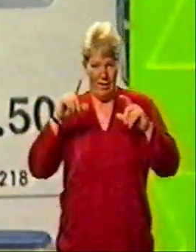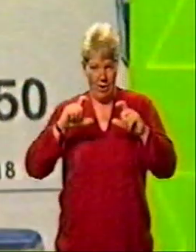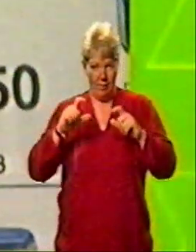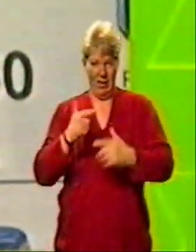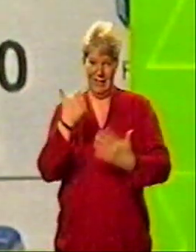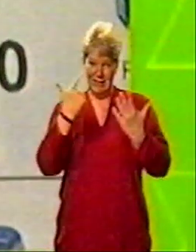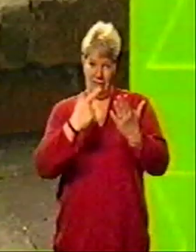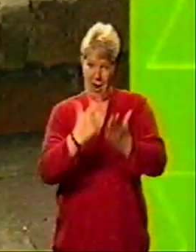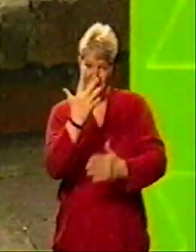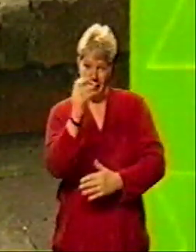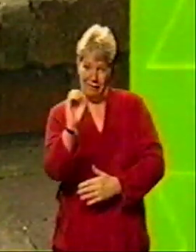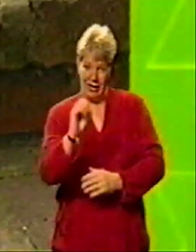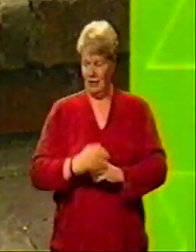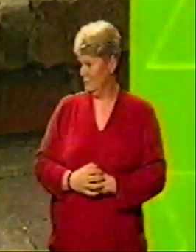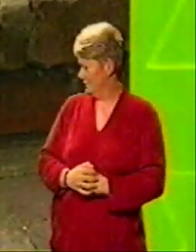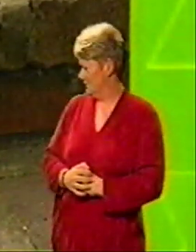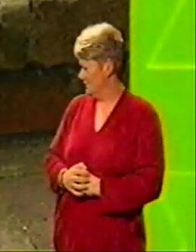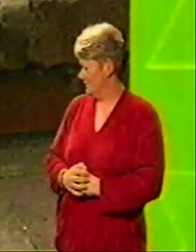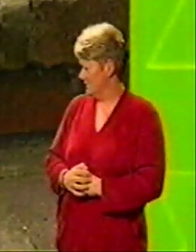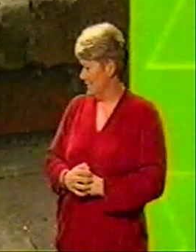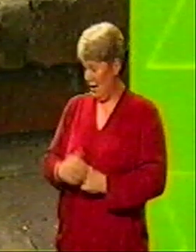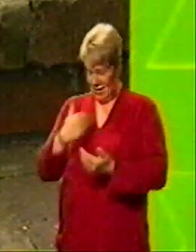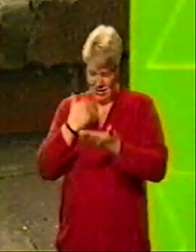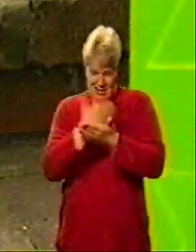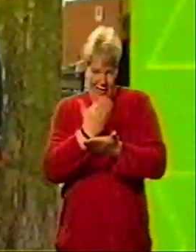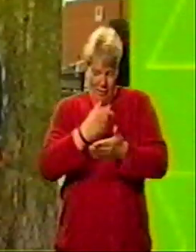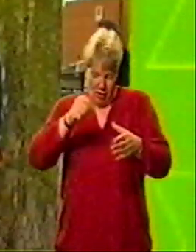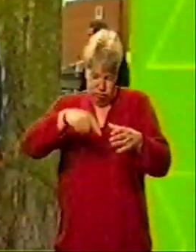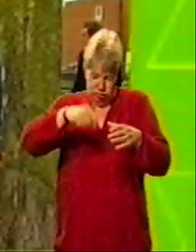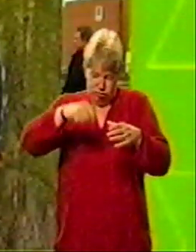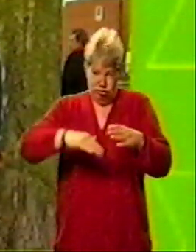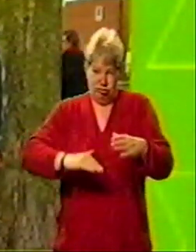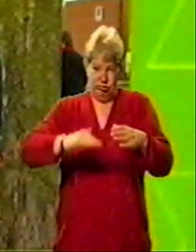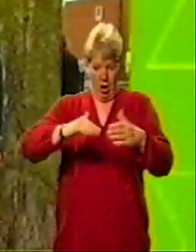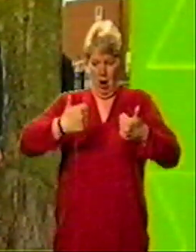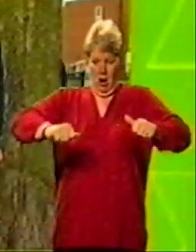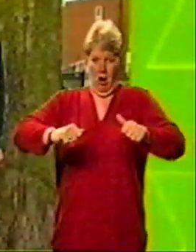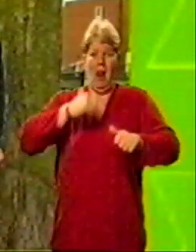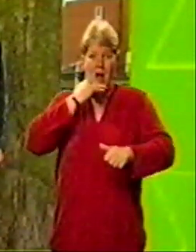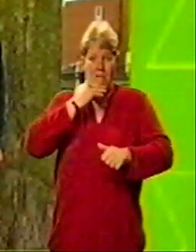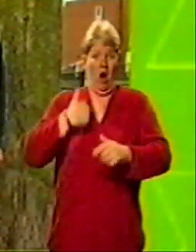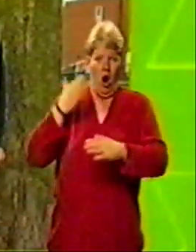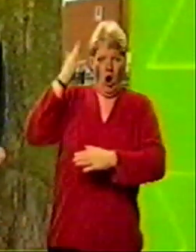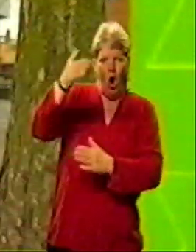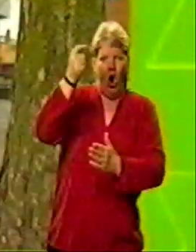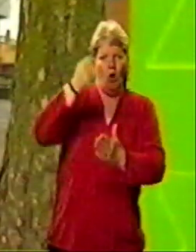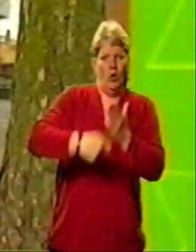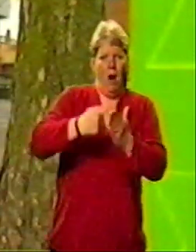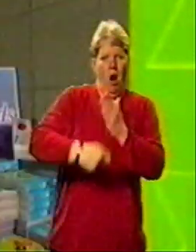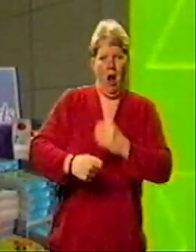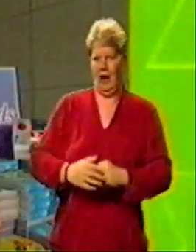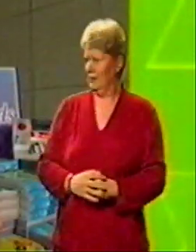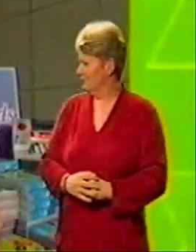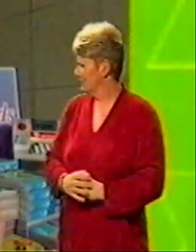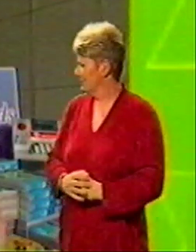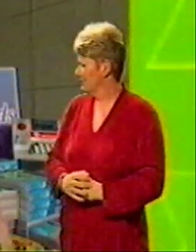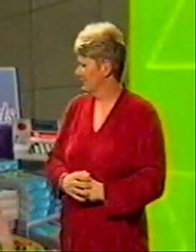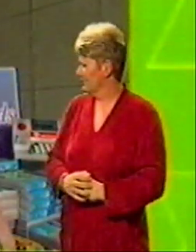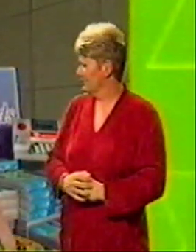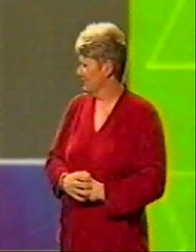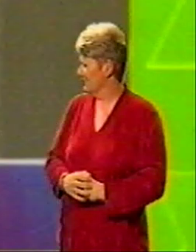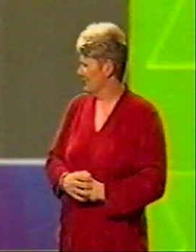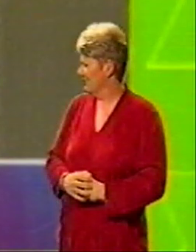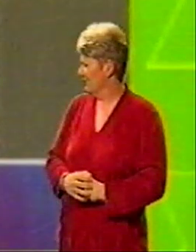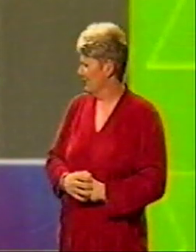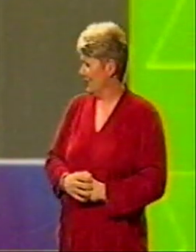costs £17.50. When I'd saved enough, I decided to go down to my local Index catalogue shop. I went to the